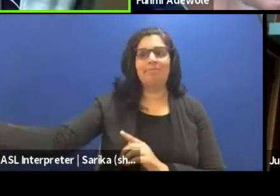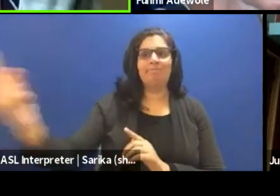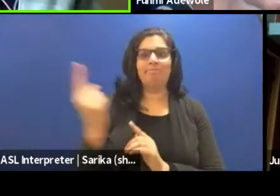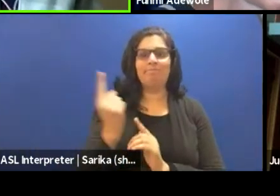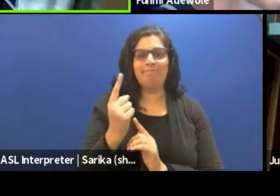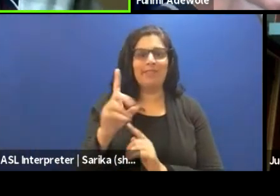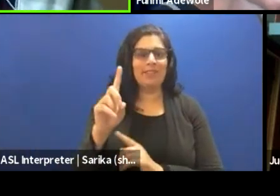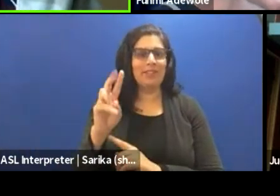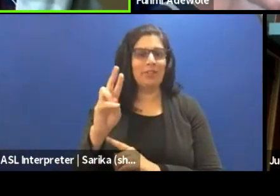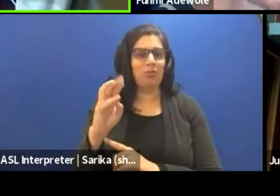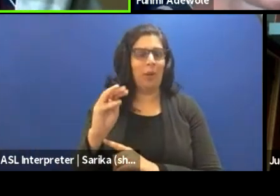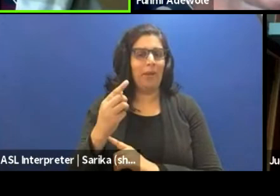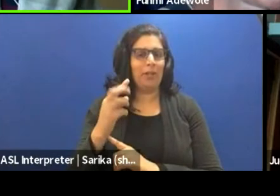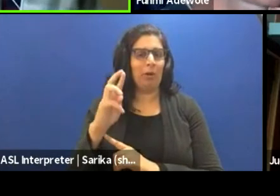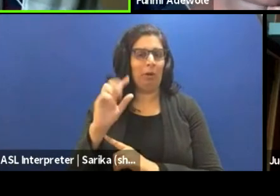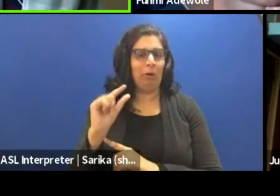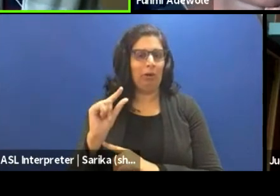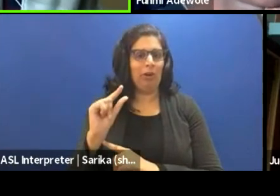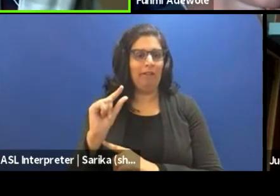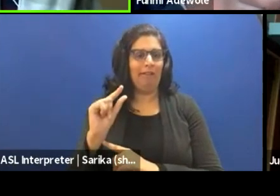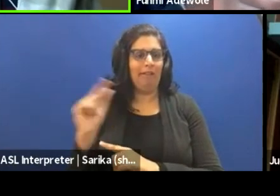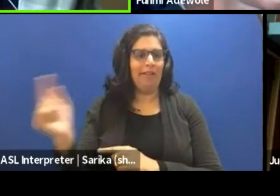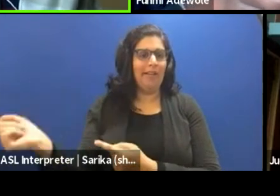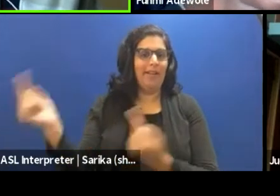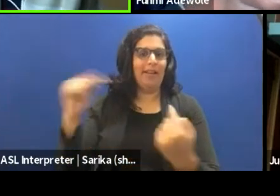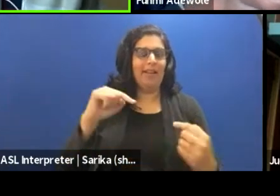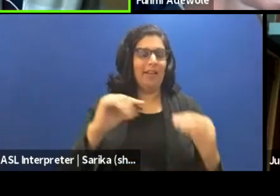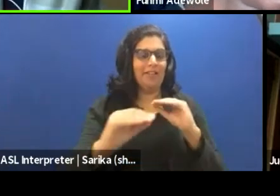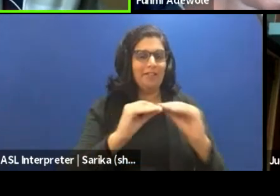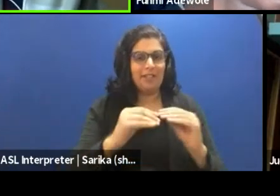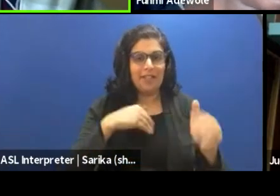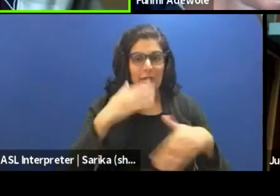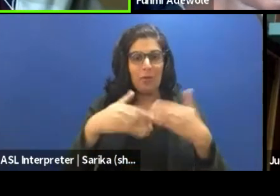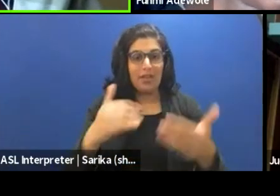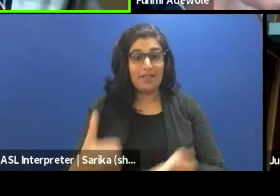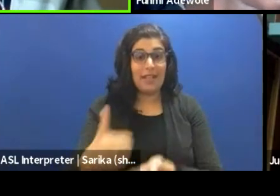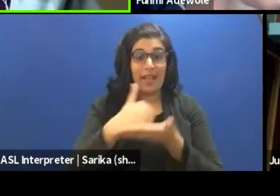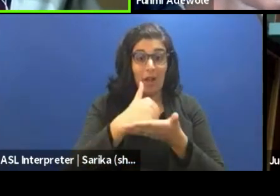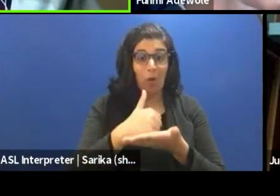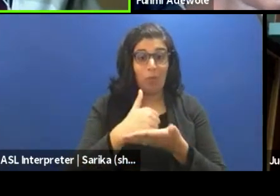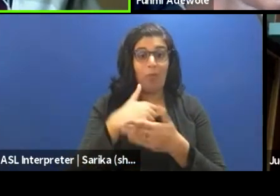to fix the process, to help me along the process.